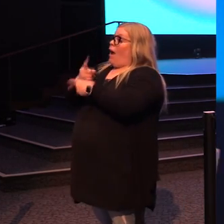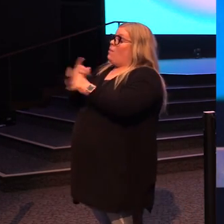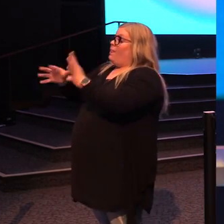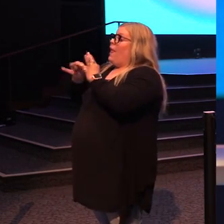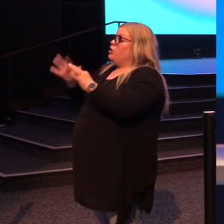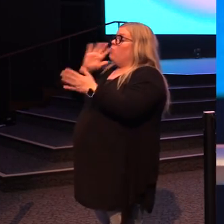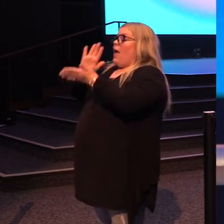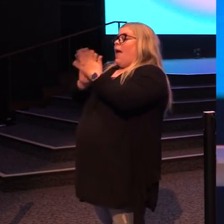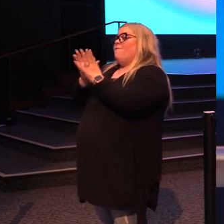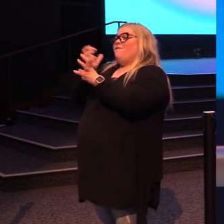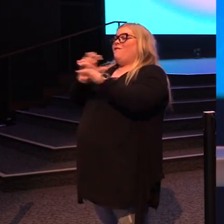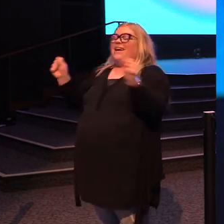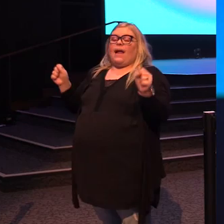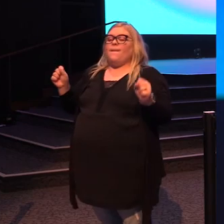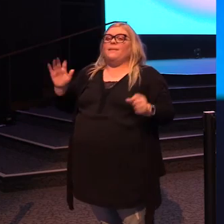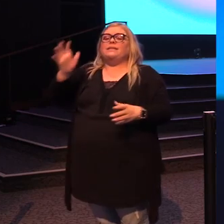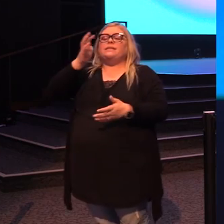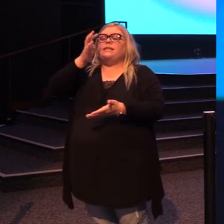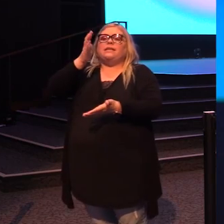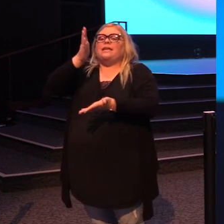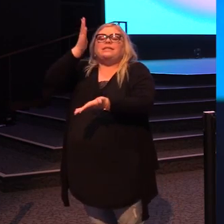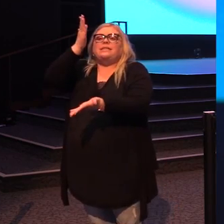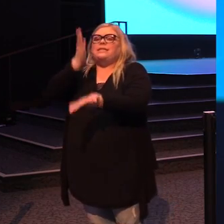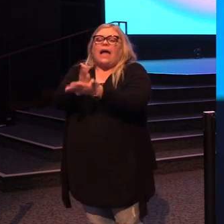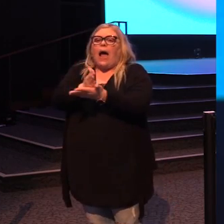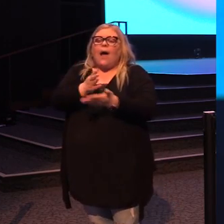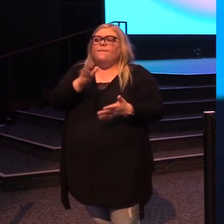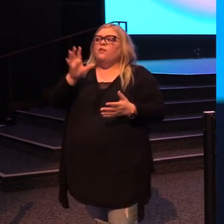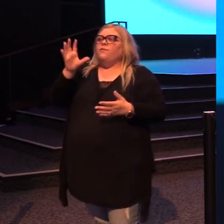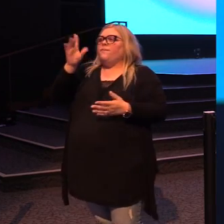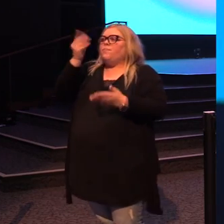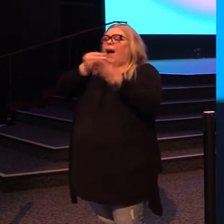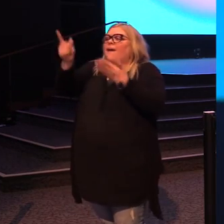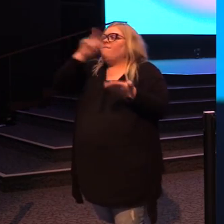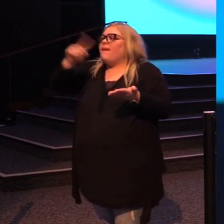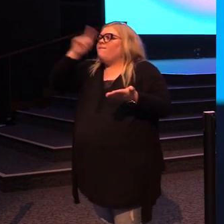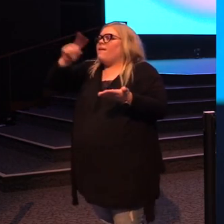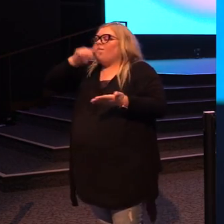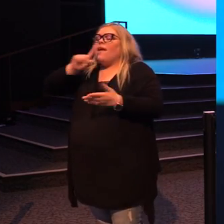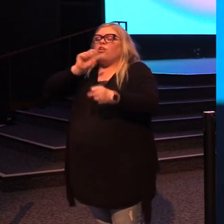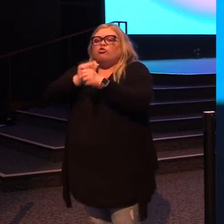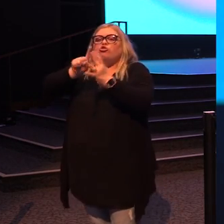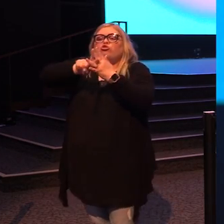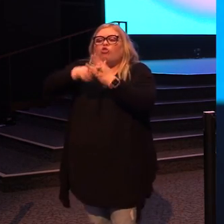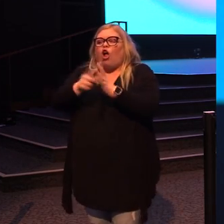to help you get freedom. We've got to stop picking up trinkets and start digging for treasure.